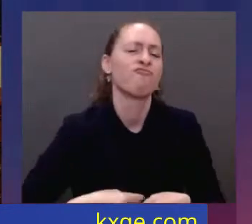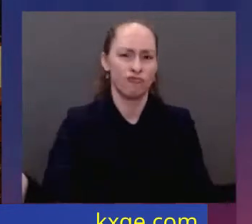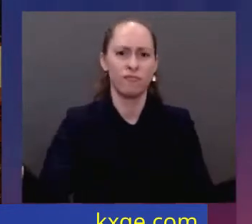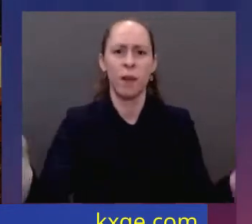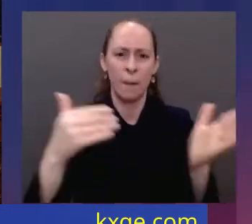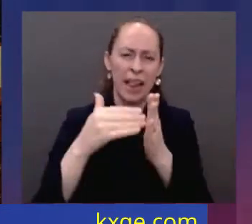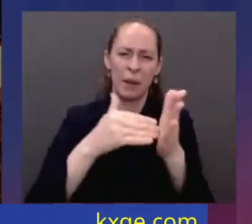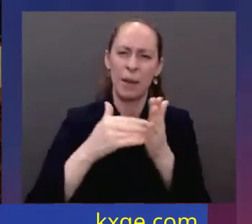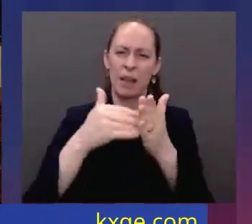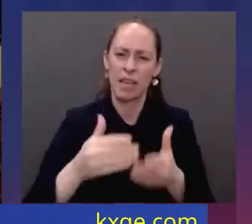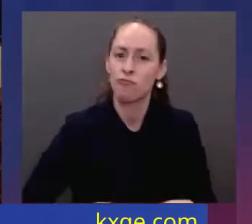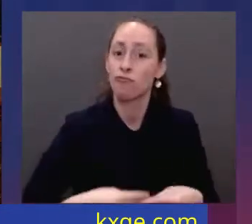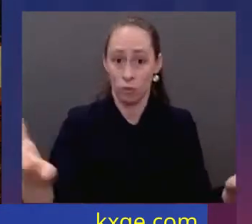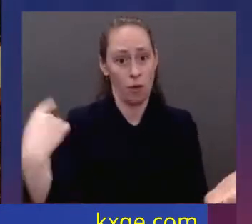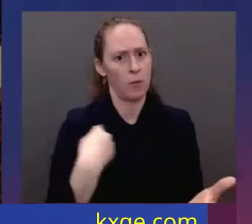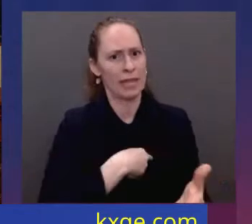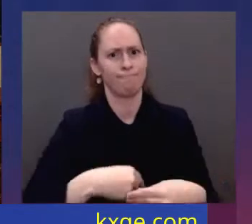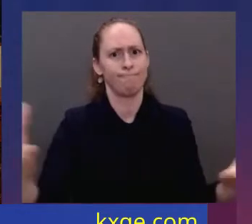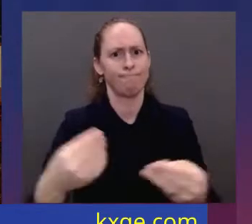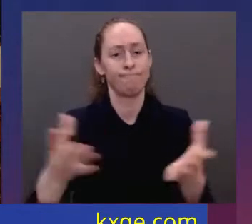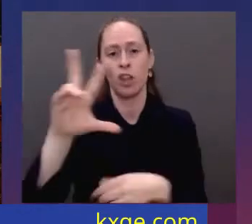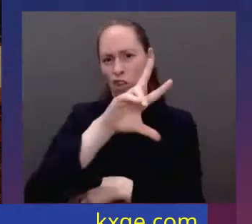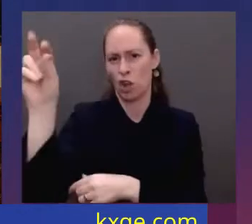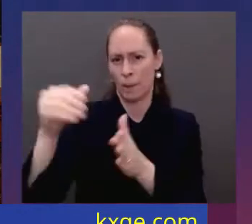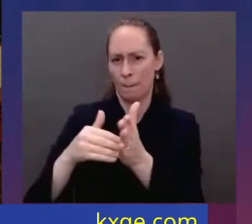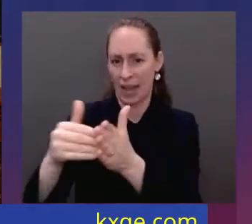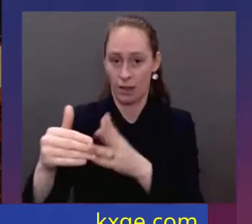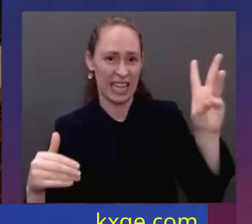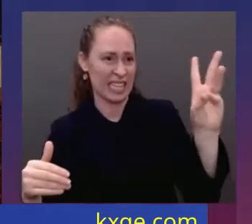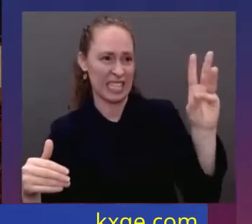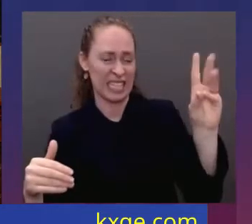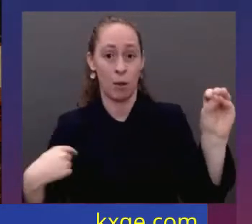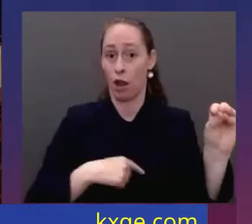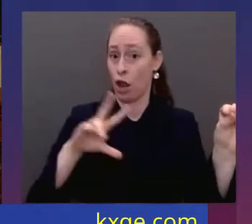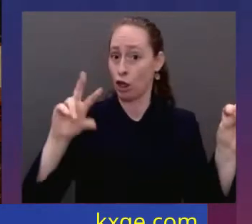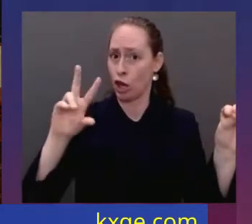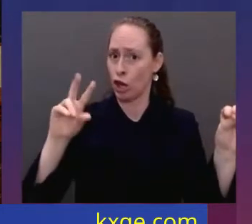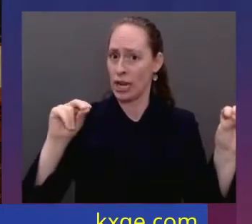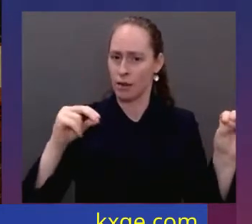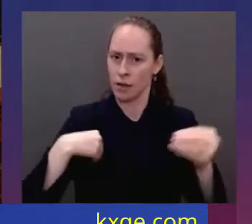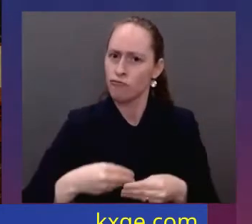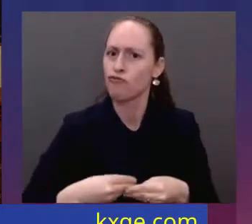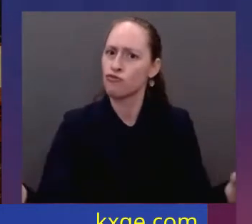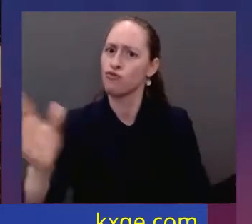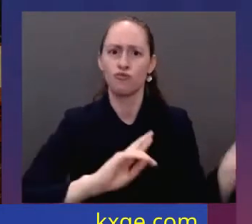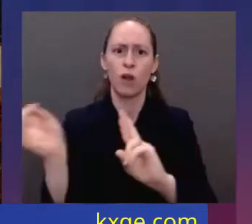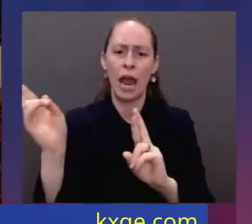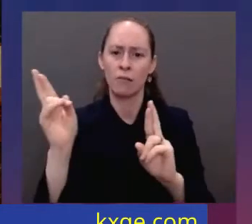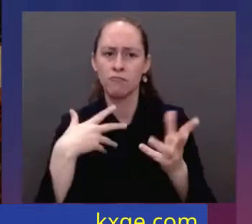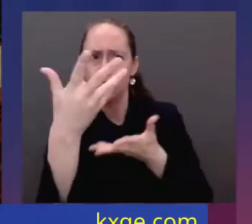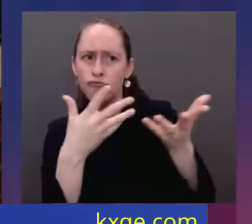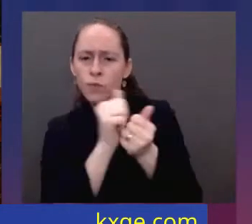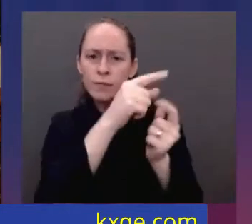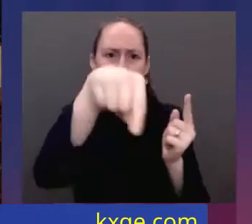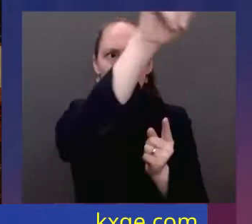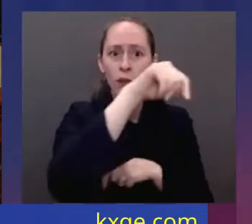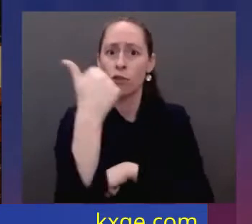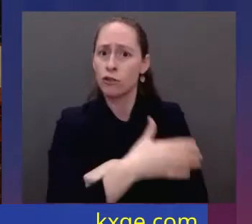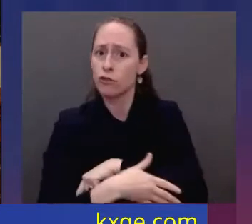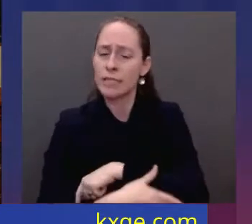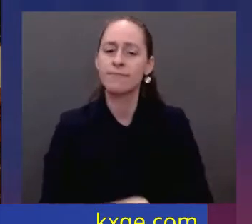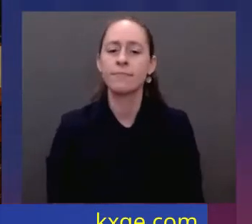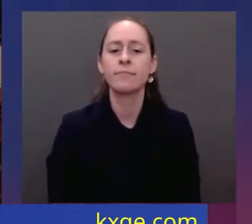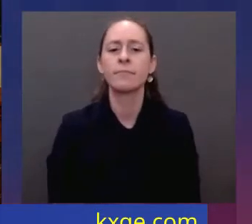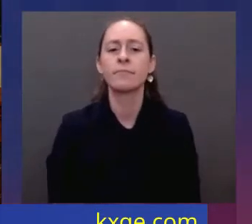million barrels of our own strategic petroleum reserve. And we stand ready to do more if necessary, unite it with our allies. These steps will help blunt gas prices here at home,